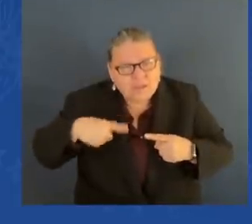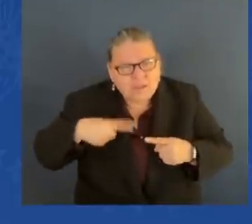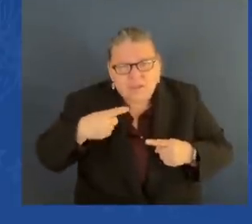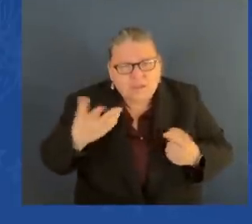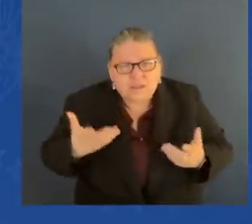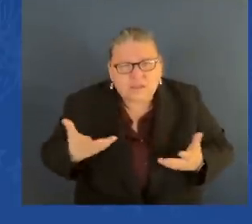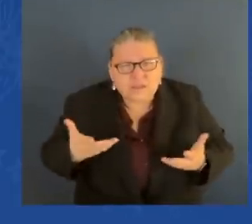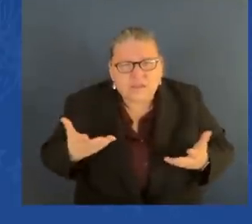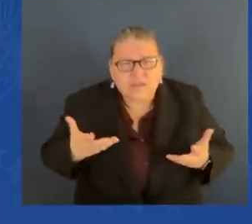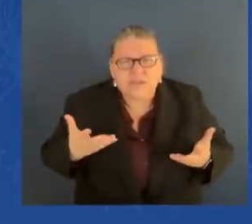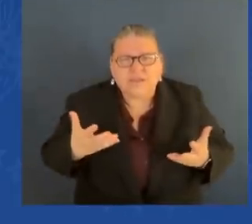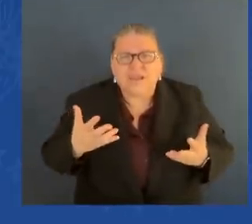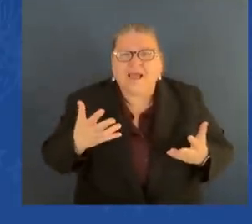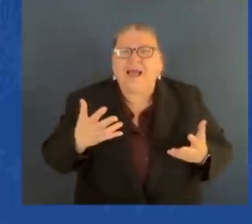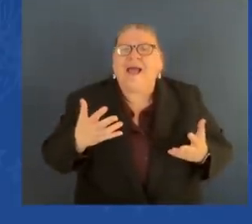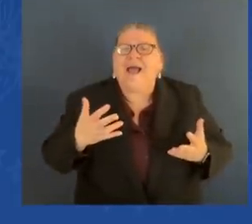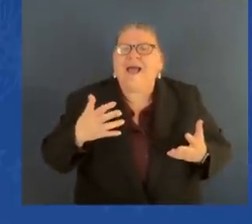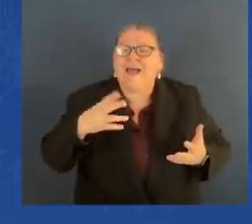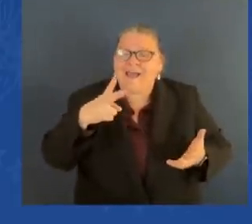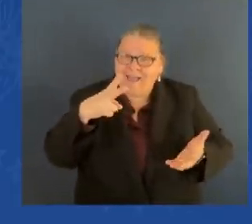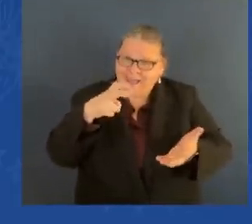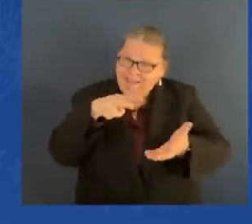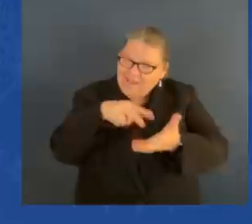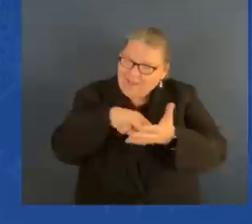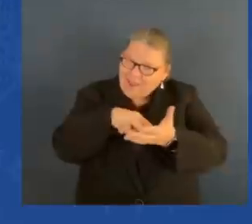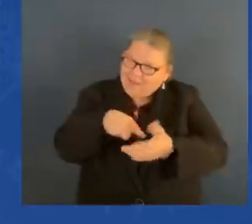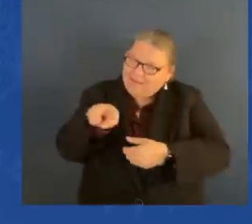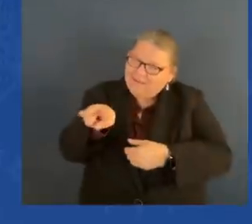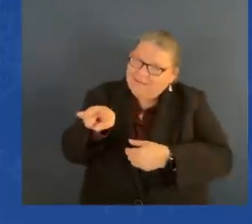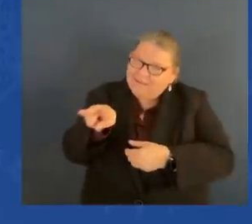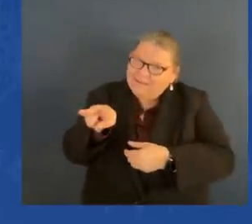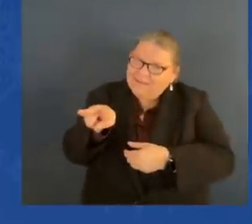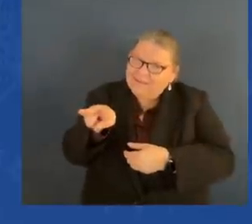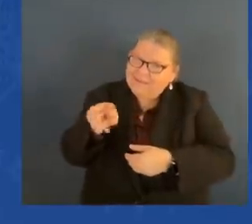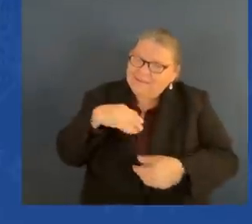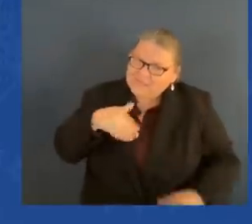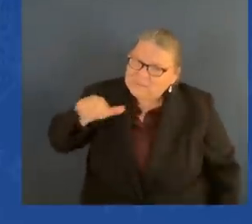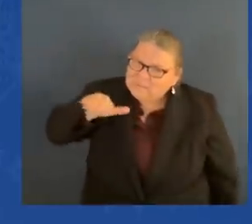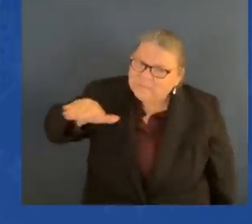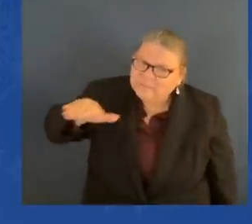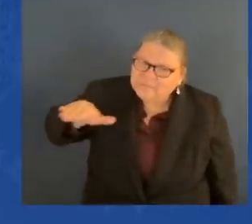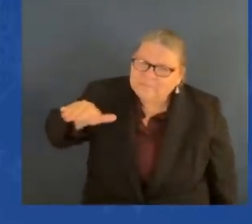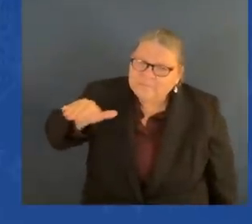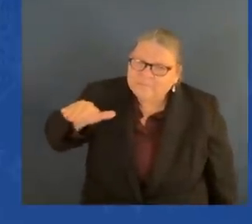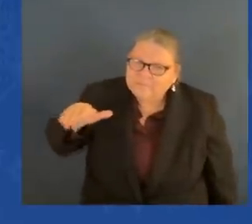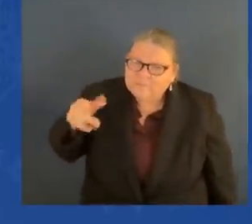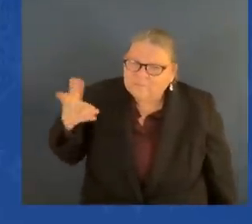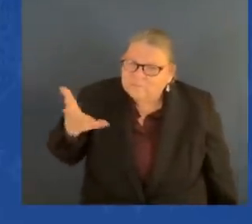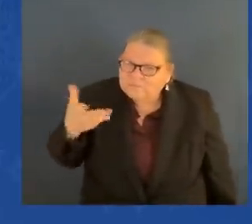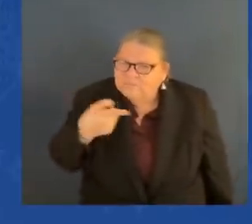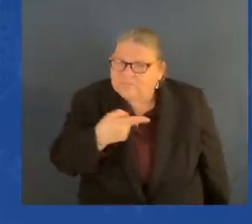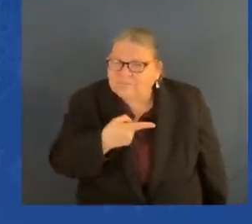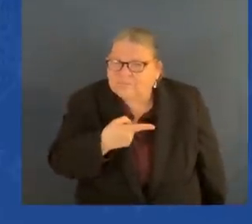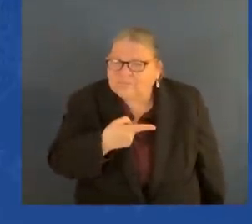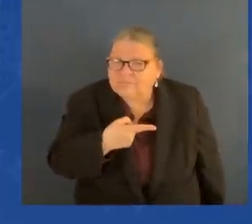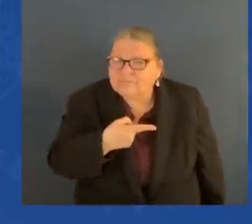by, and he came down, and he said, that was Eleanor's room. I so miss her.